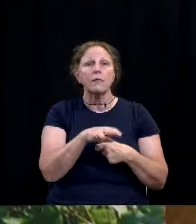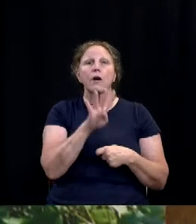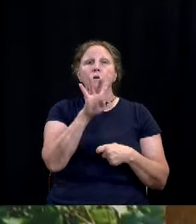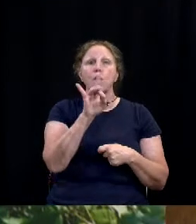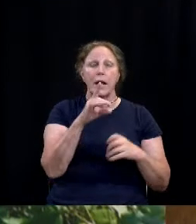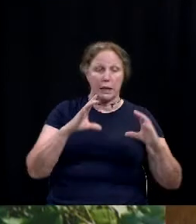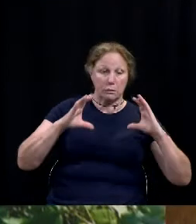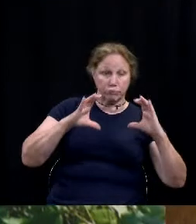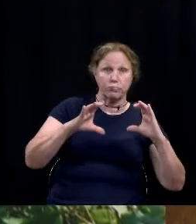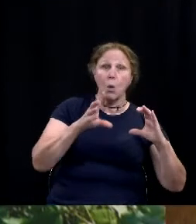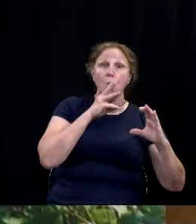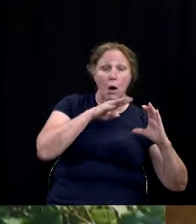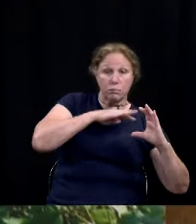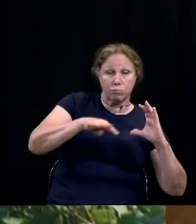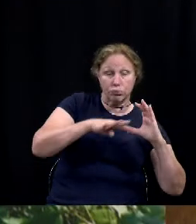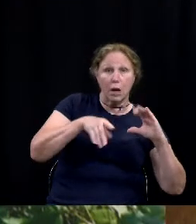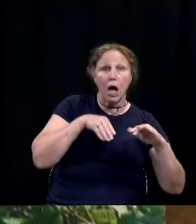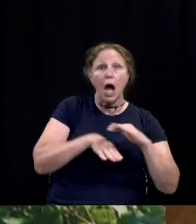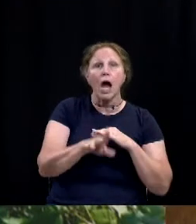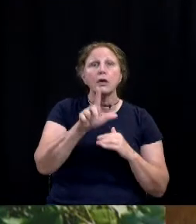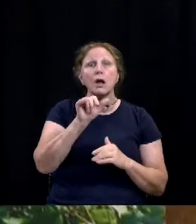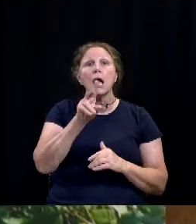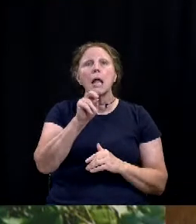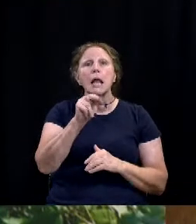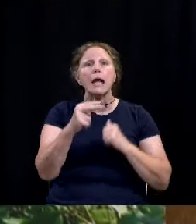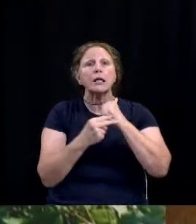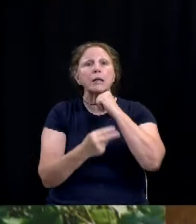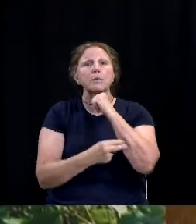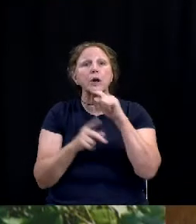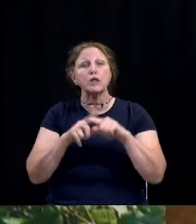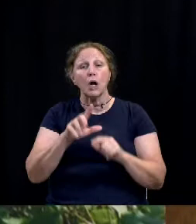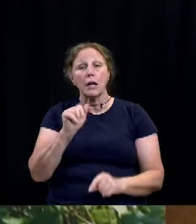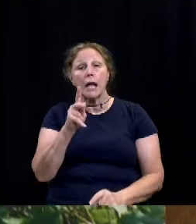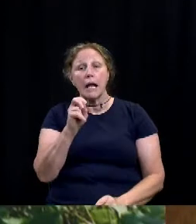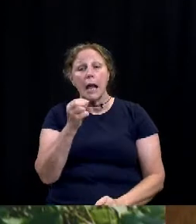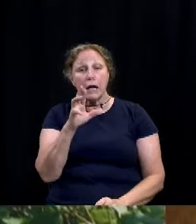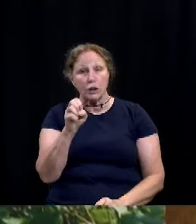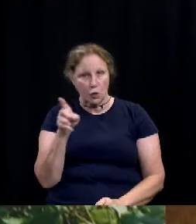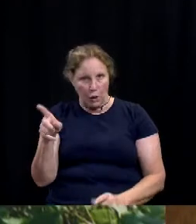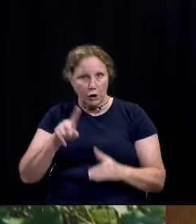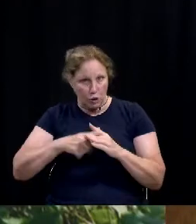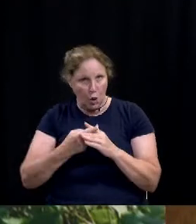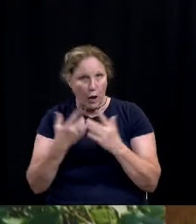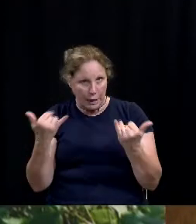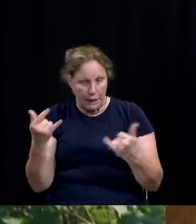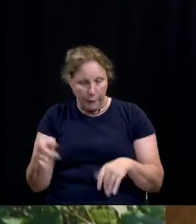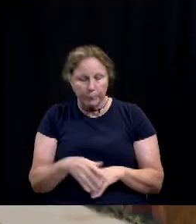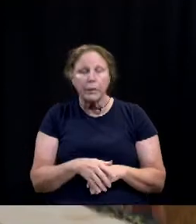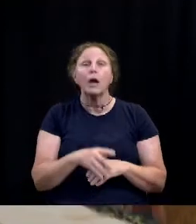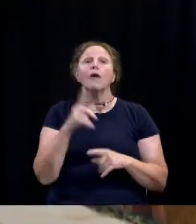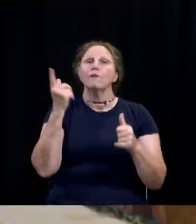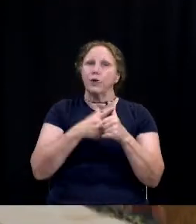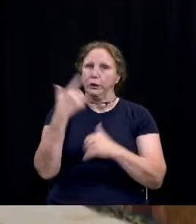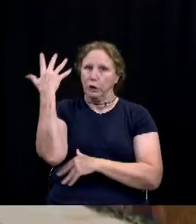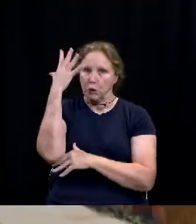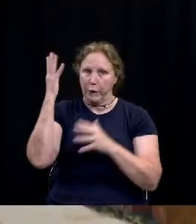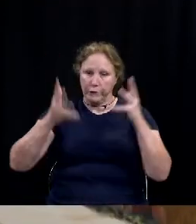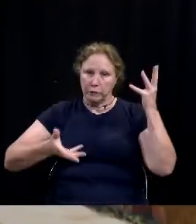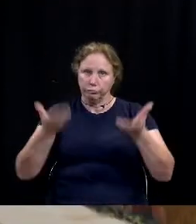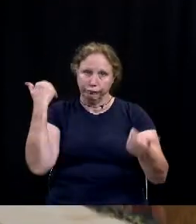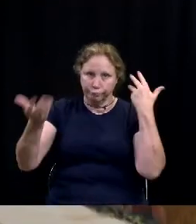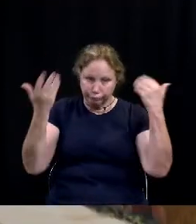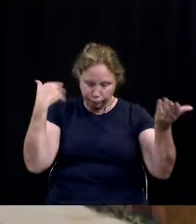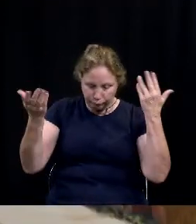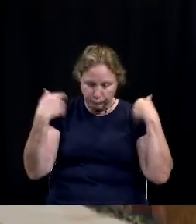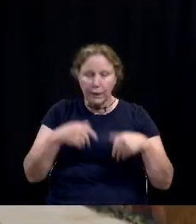water line running underneath the Landon Branch Bridge on Lakeshore Drive is well underway. It began with necessary tree removal. Lane closures and